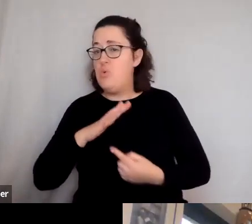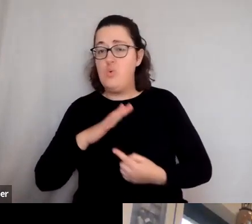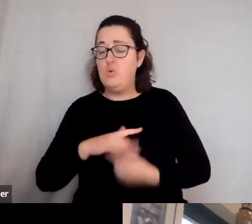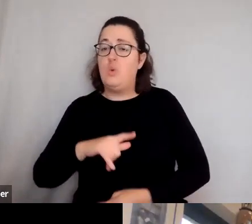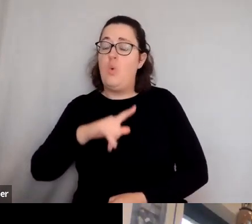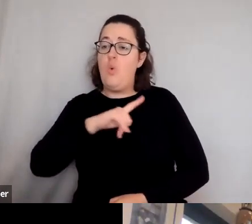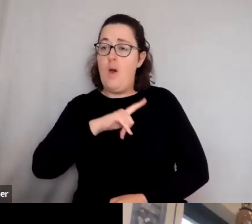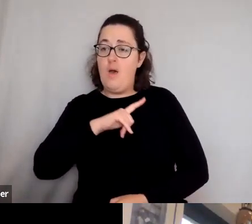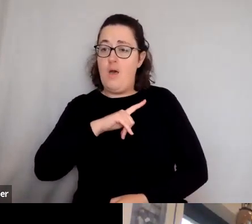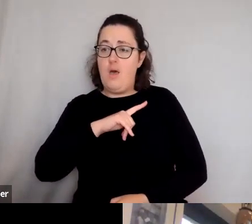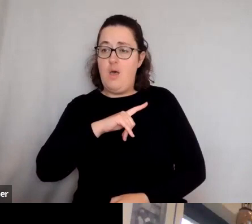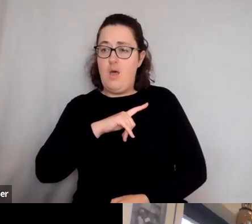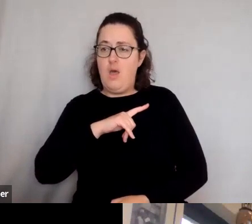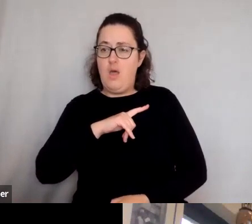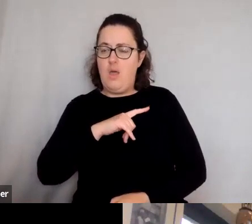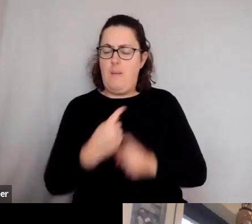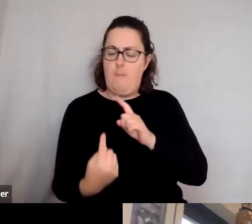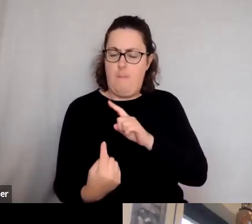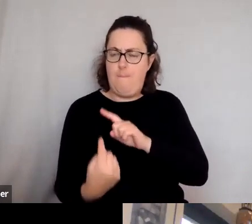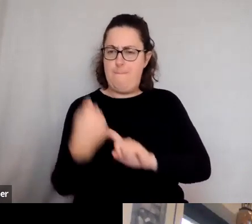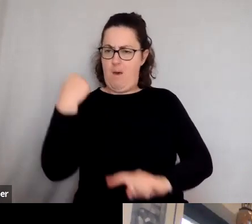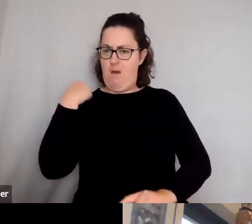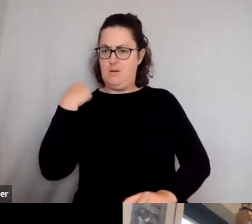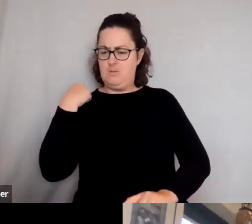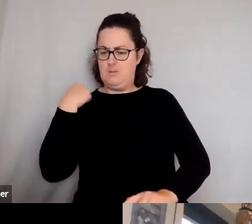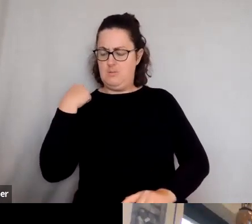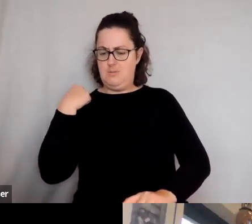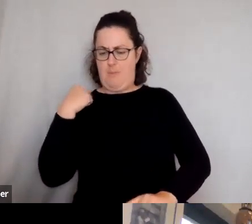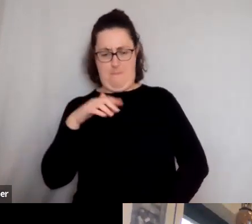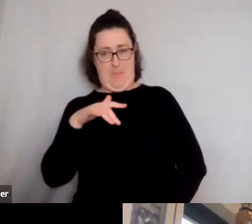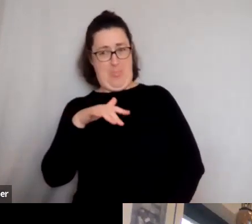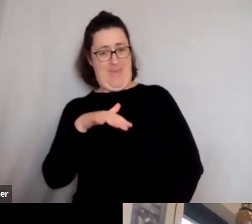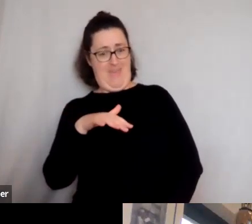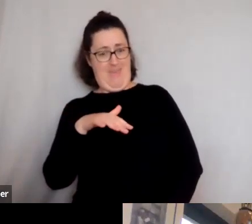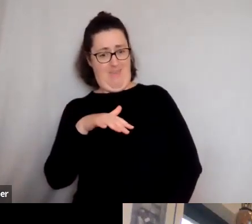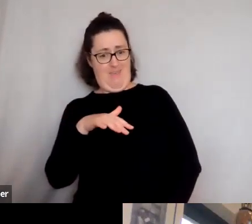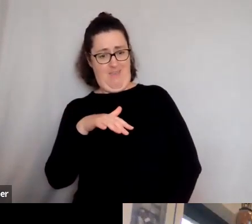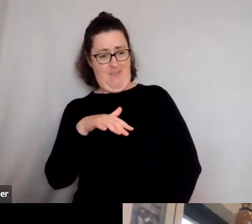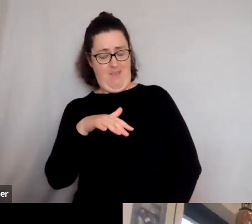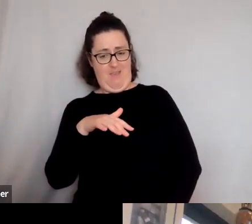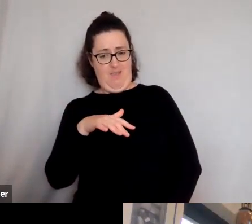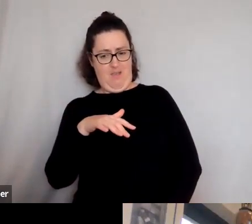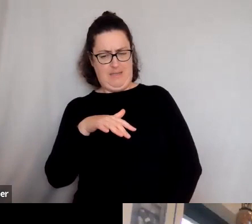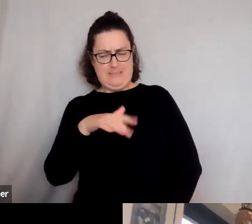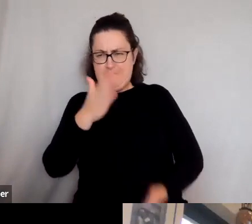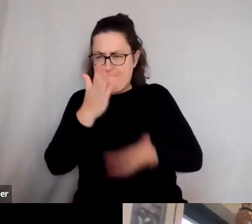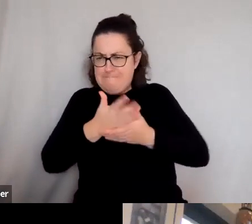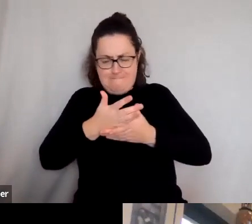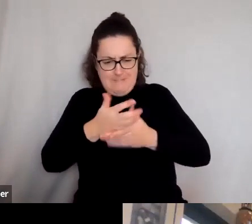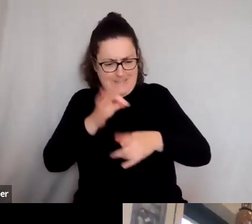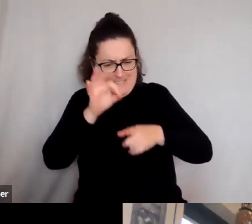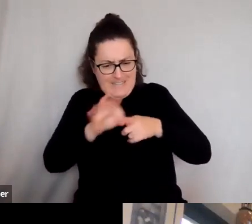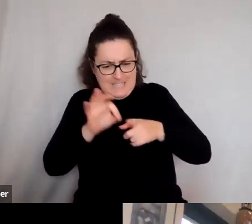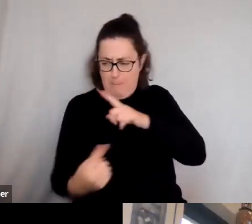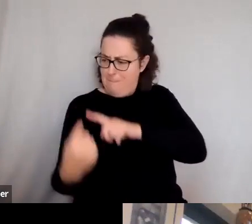only the idea that the past was there in all its kind of domestic, you know, detail, you know, you could, there